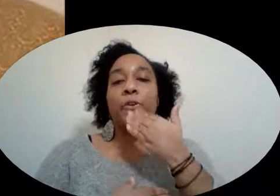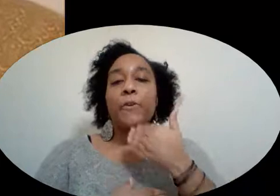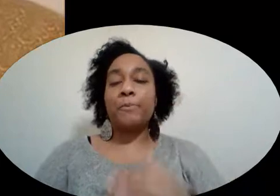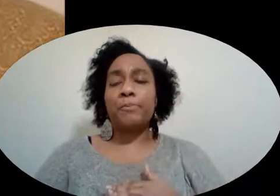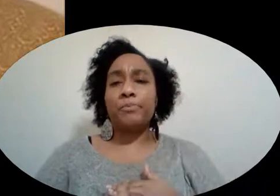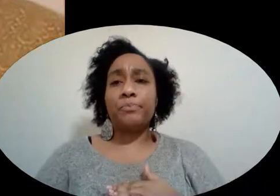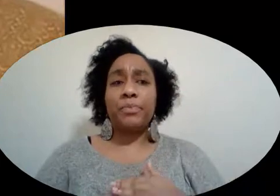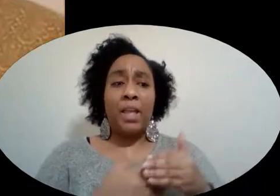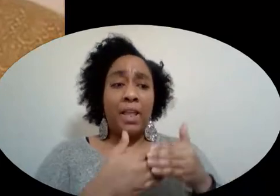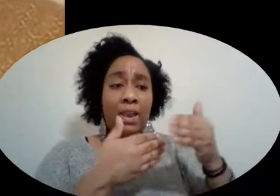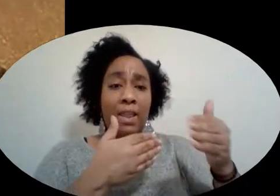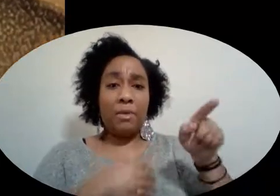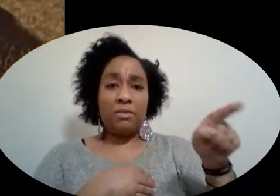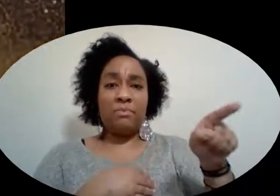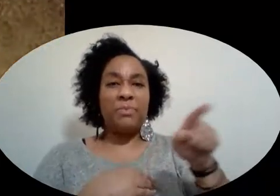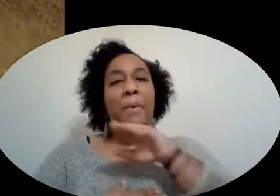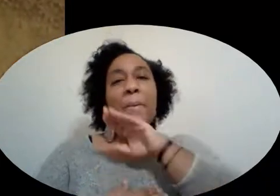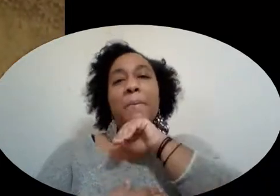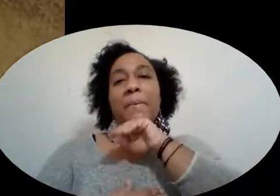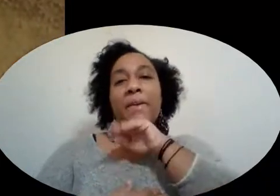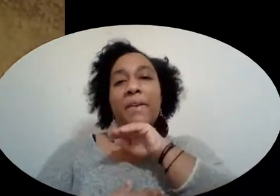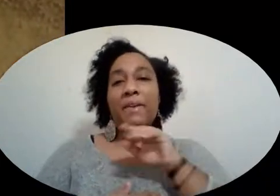Now, this neighbor was a pig